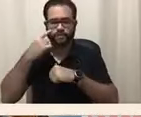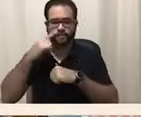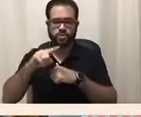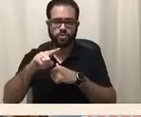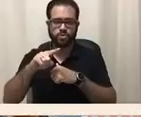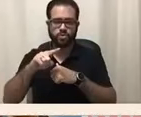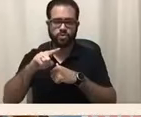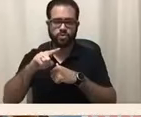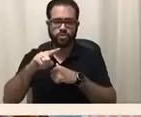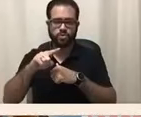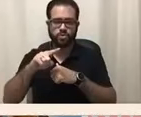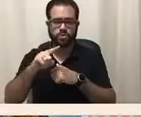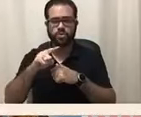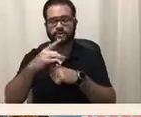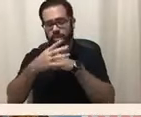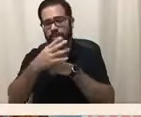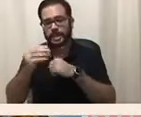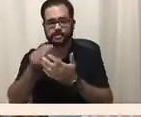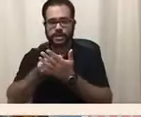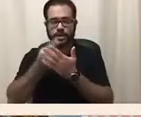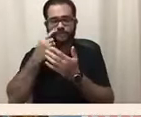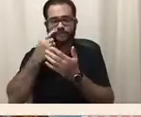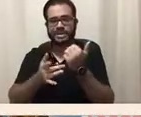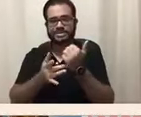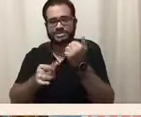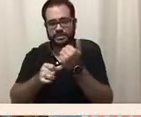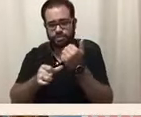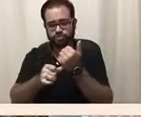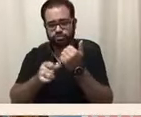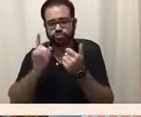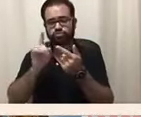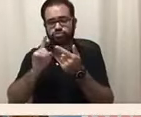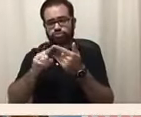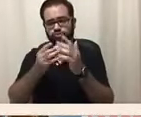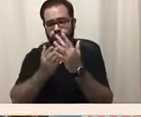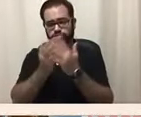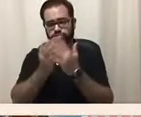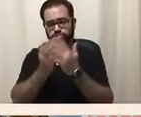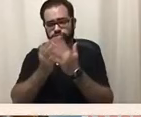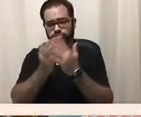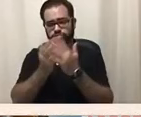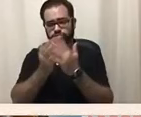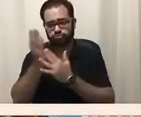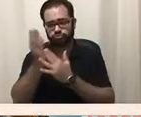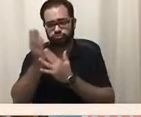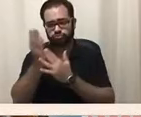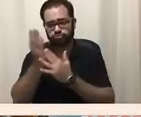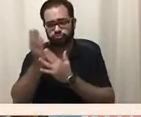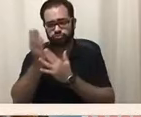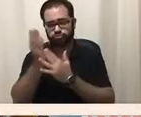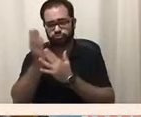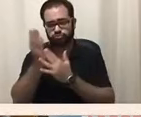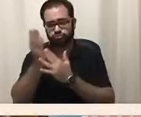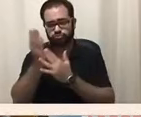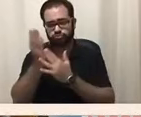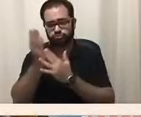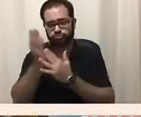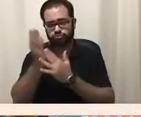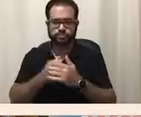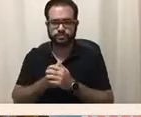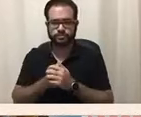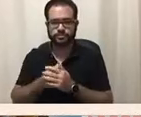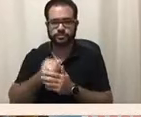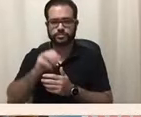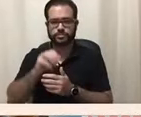and national initiatives. Larry McAfee chooses life and becomes an advocate. Larry